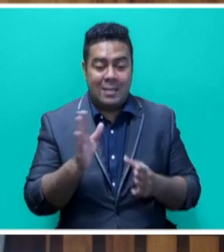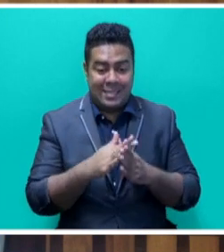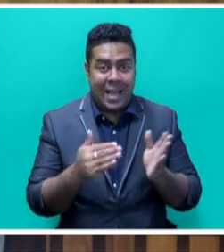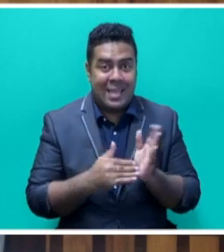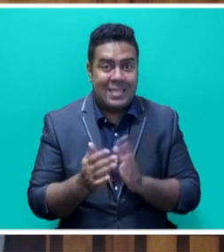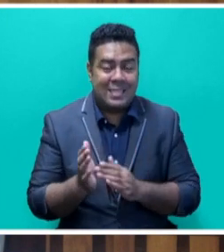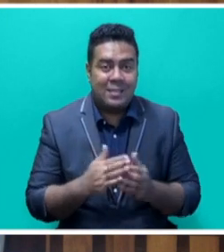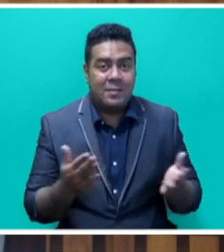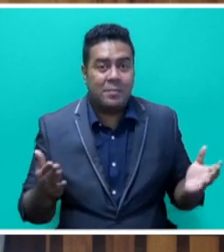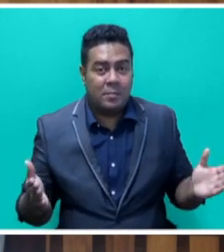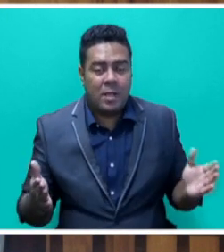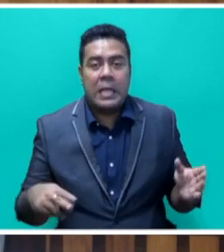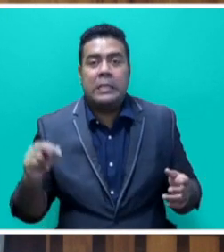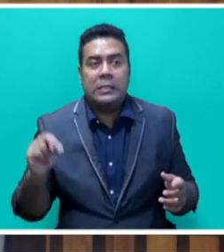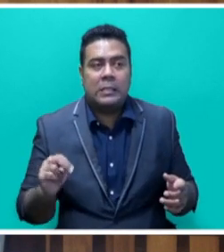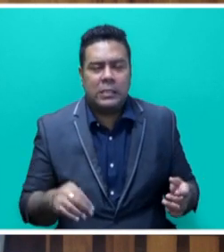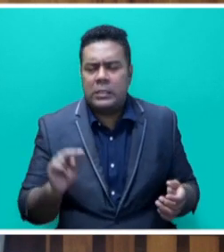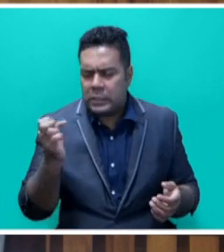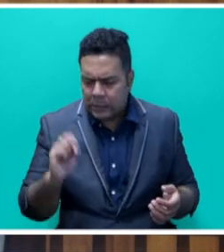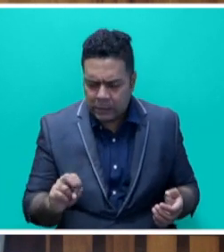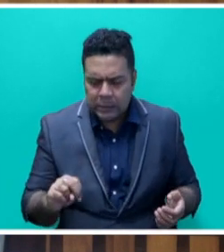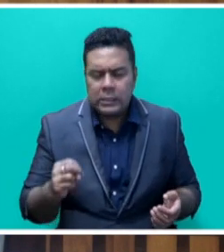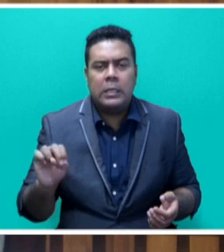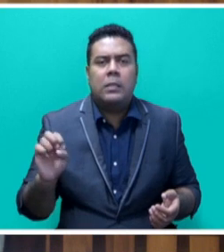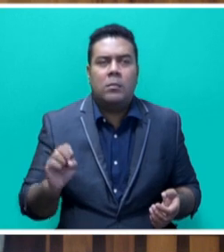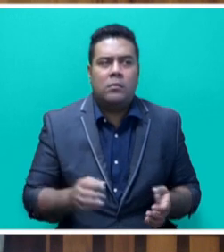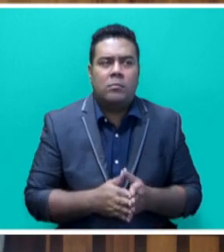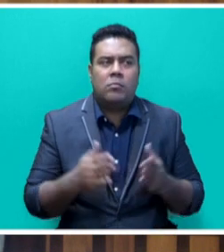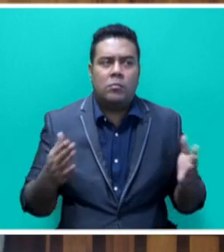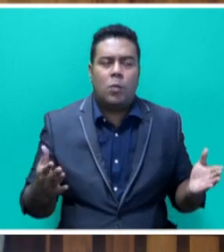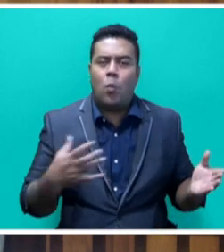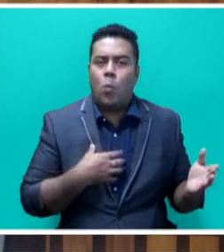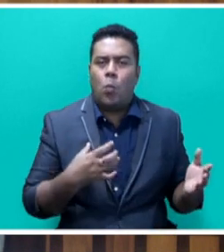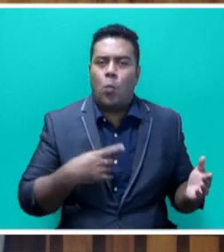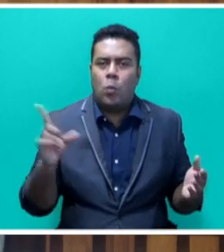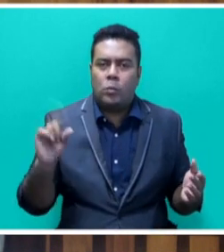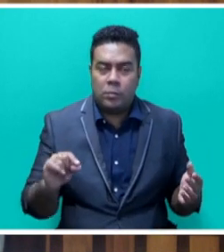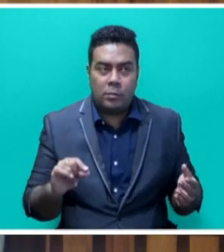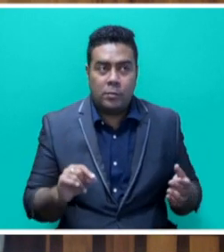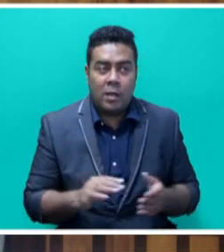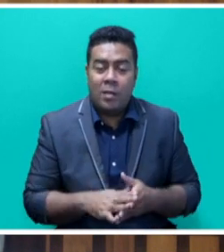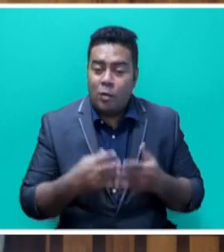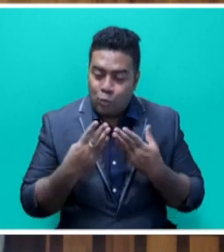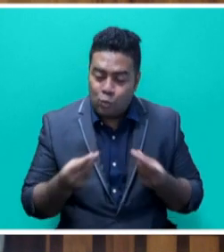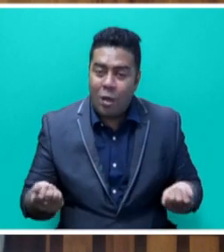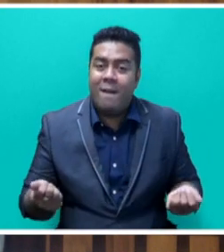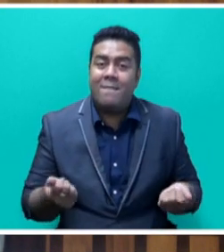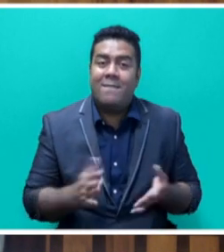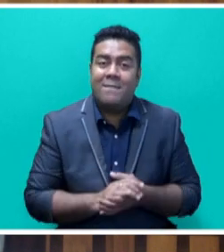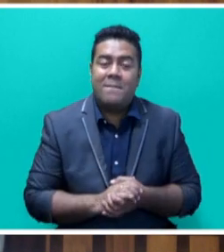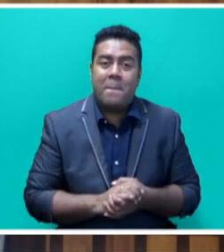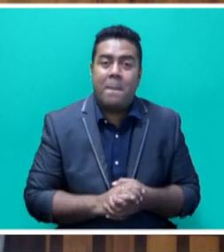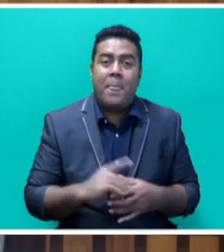of climate finance needed still far outweighs what is actually being mobilized. To remedy this failing, Mr. Speaker, Sir,